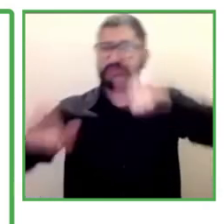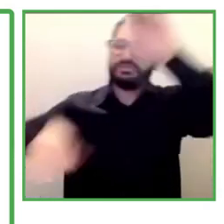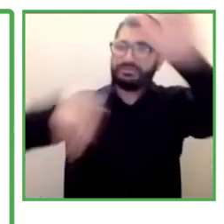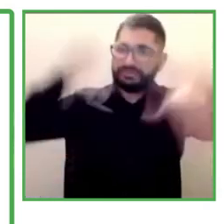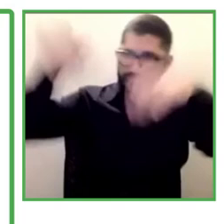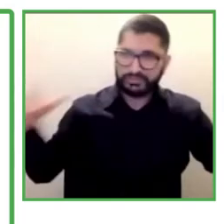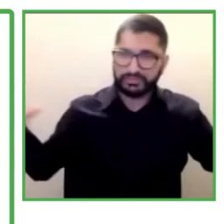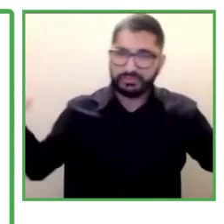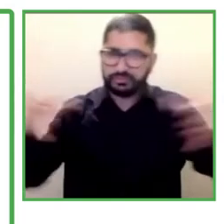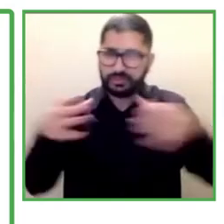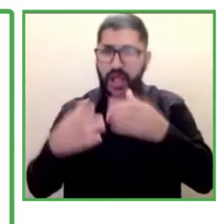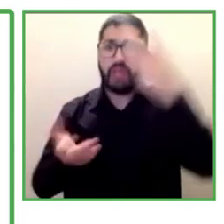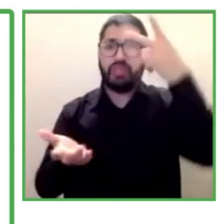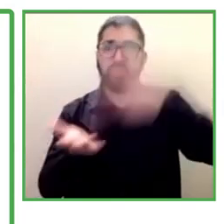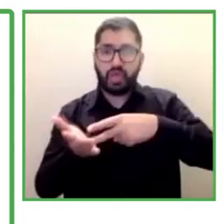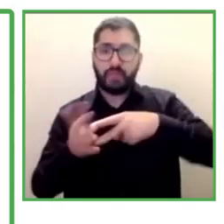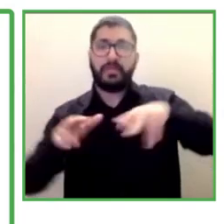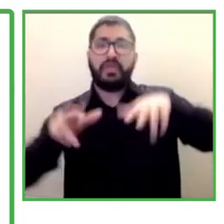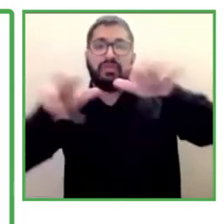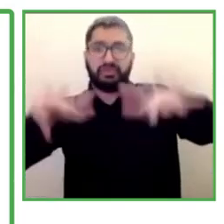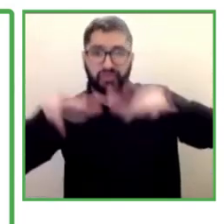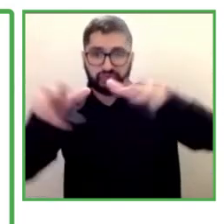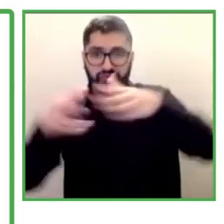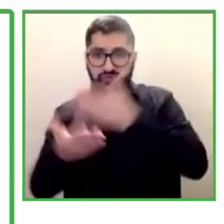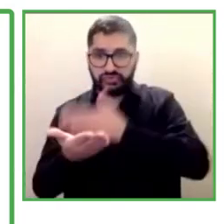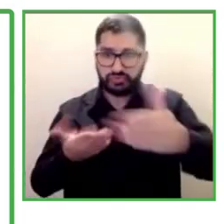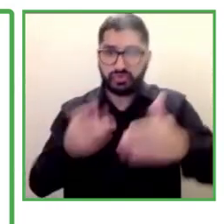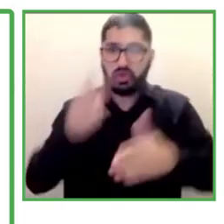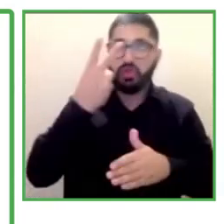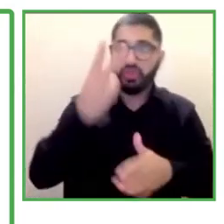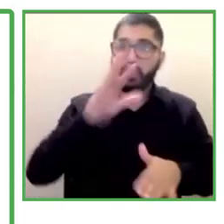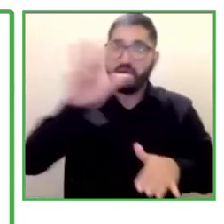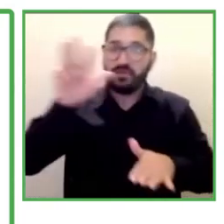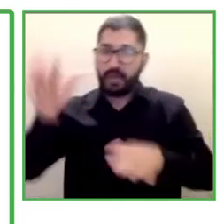And we can see, for example, 2018, the numbers.